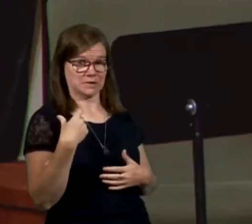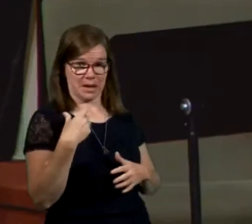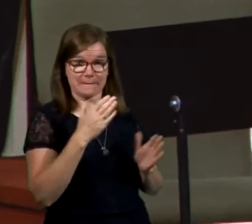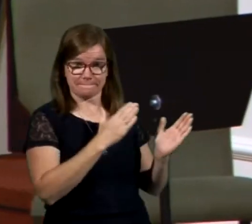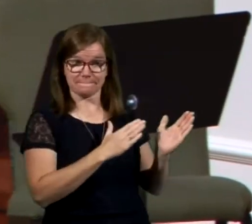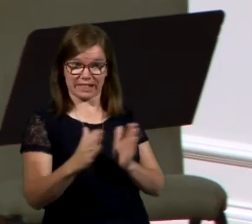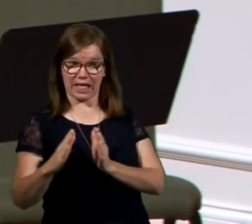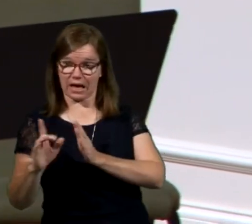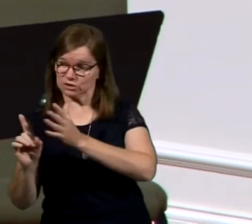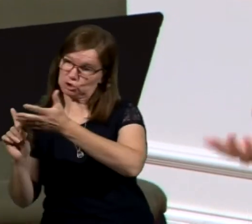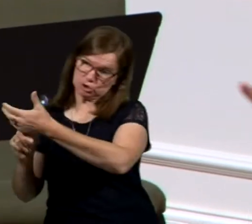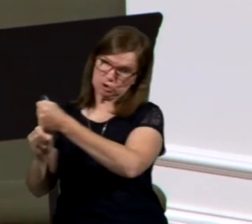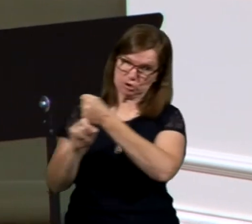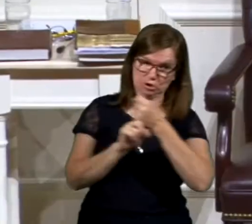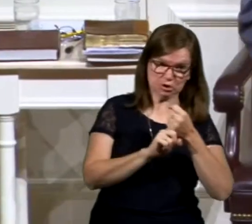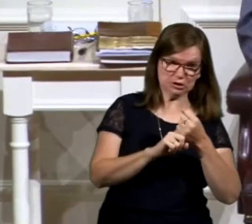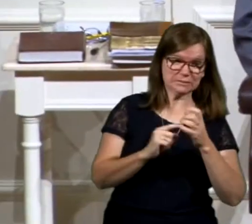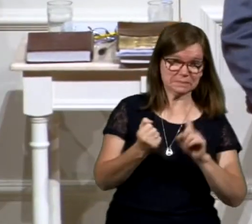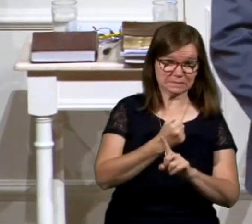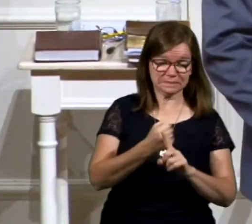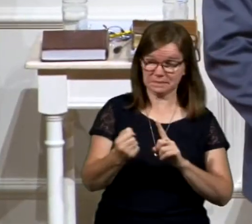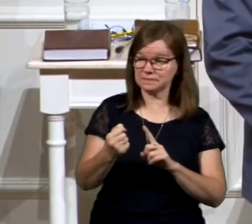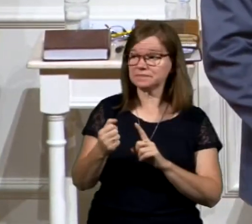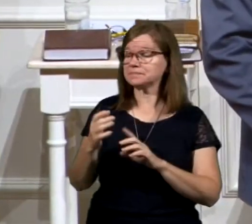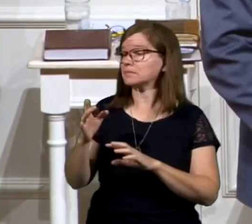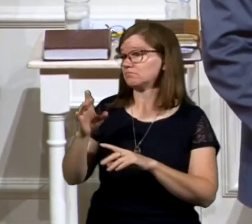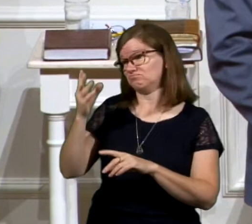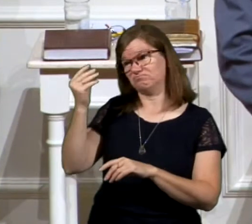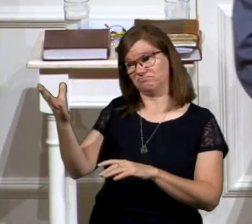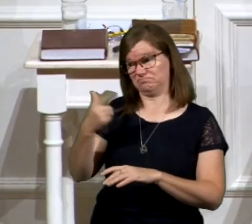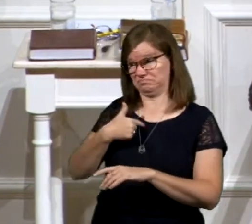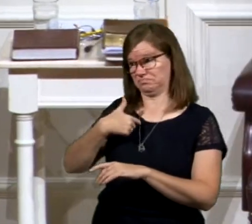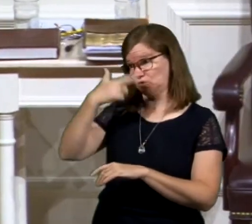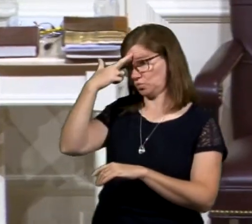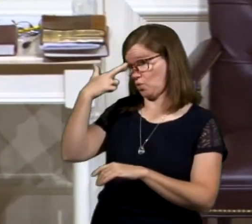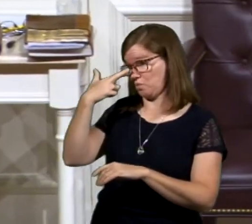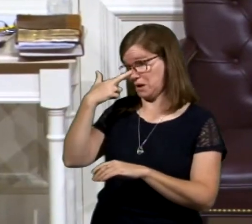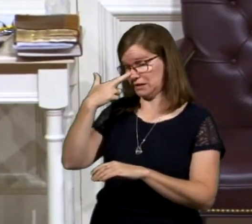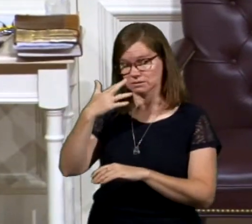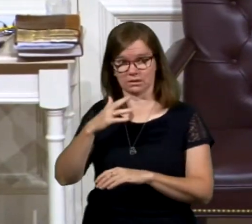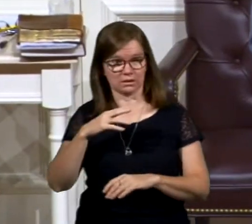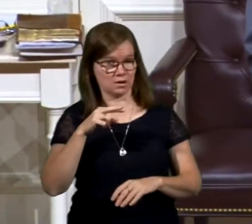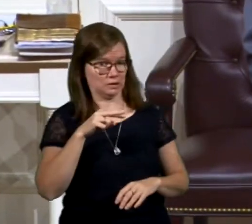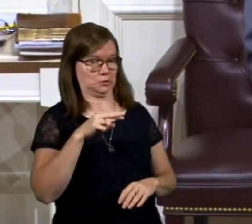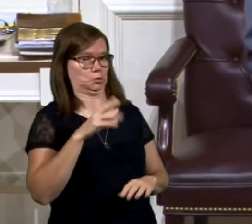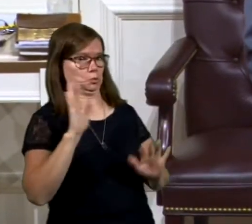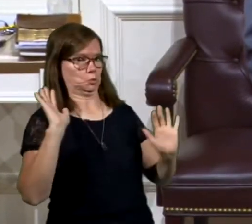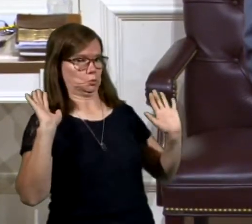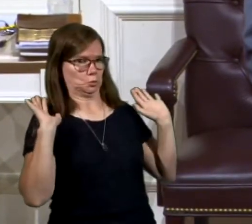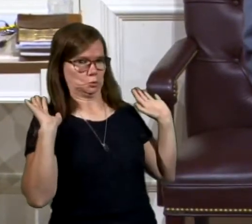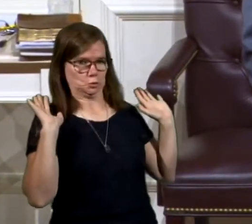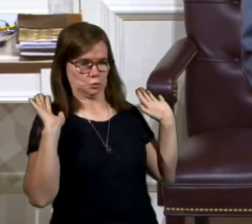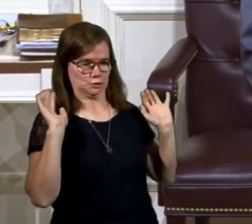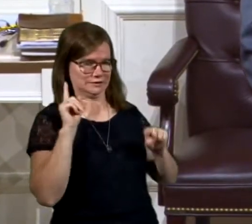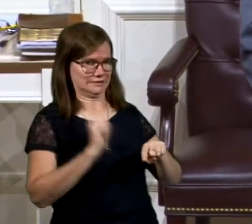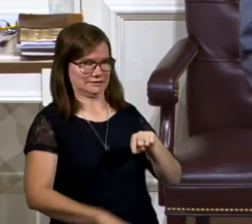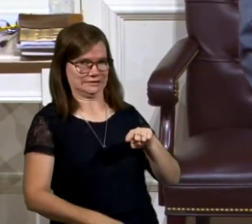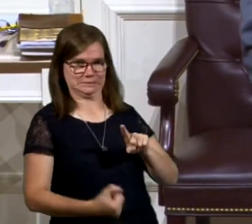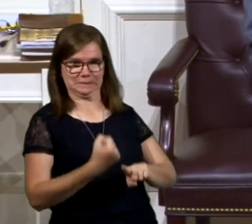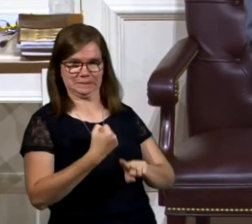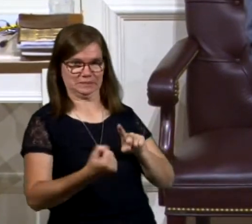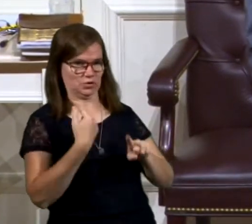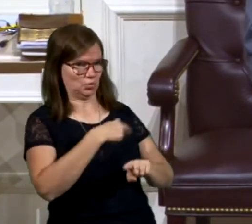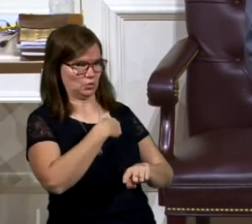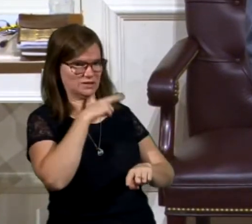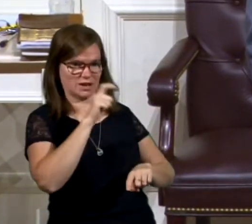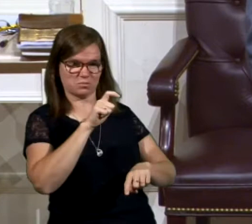beat him. And he said, hey, before you beat me, you know I'm a Roman citizen. I got my papers. He said, oh, no. We can't do that. We're not even supposed